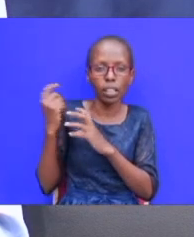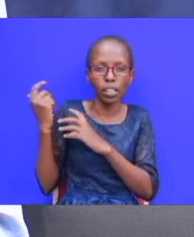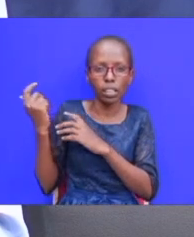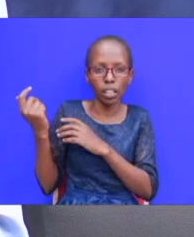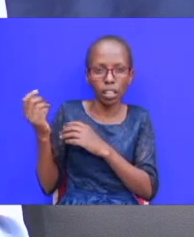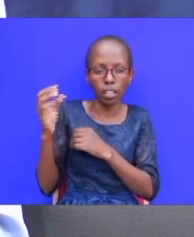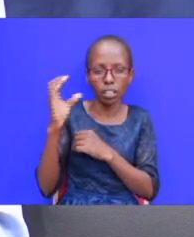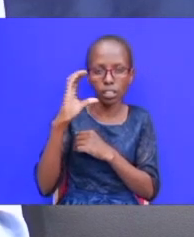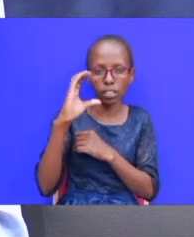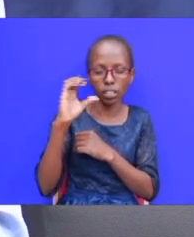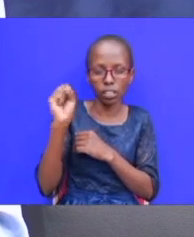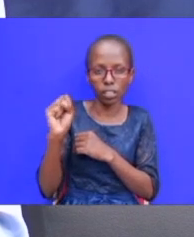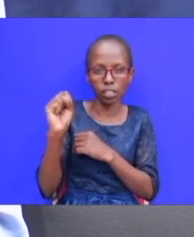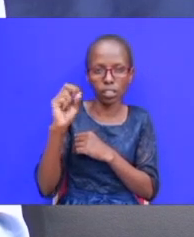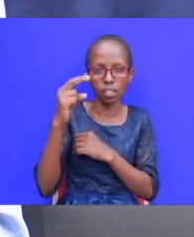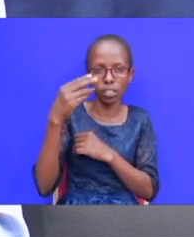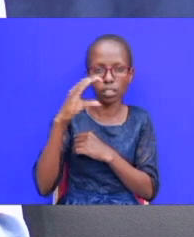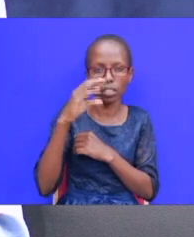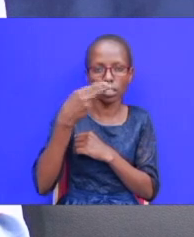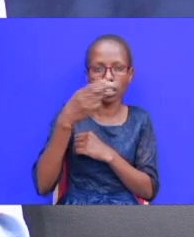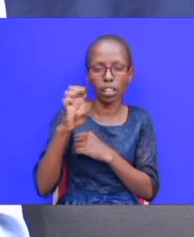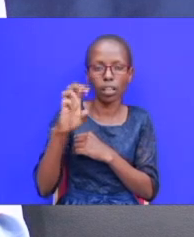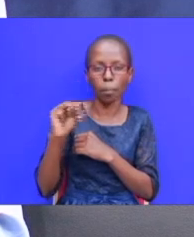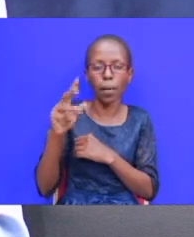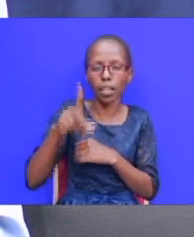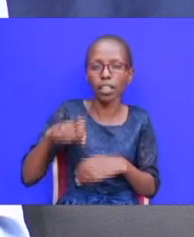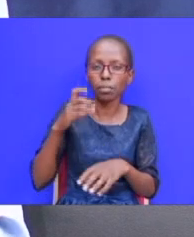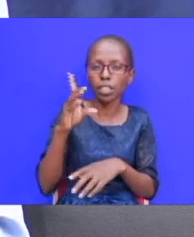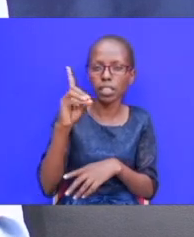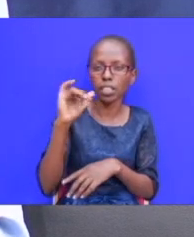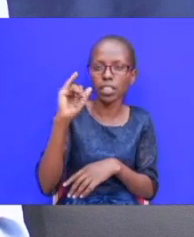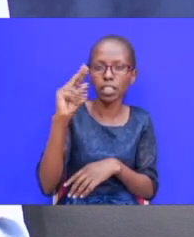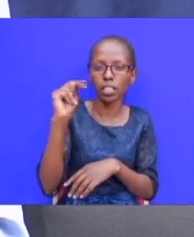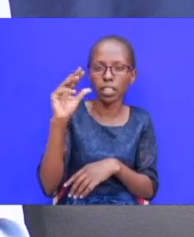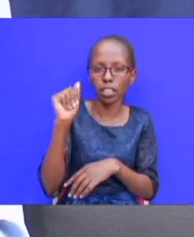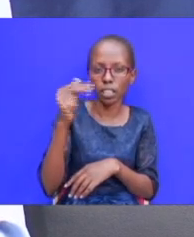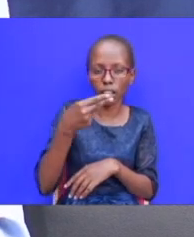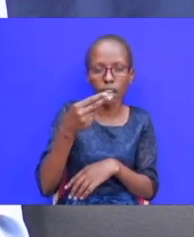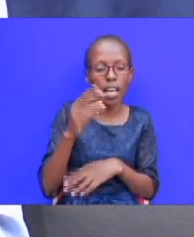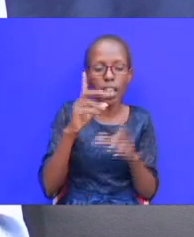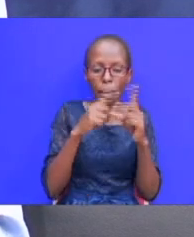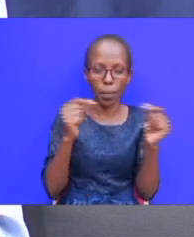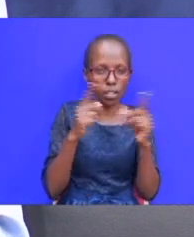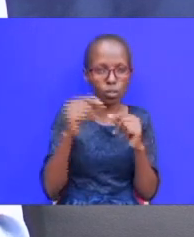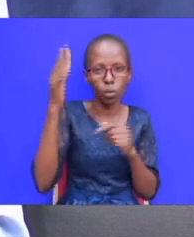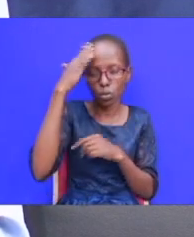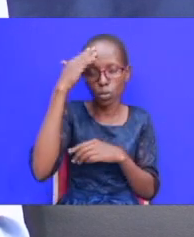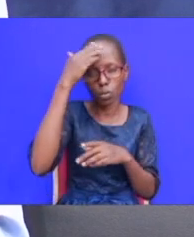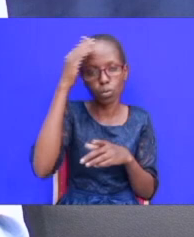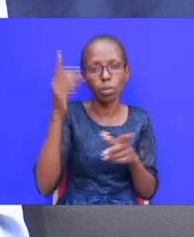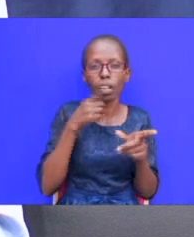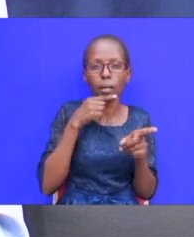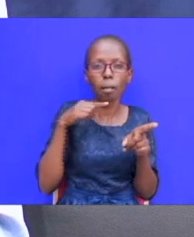raped uh dina um the information or that message um was known to the brothers or the